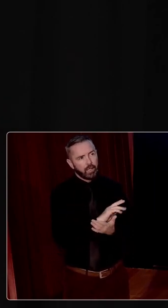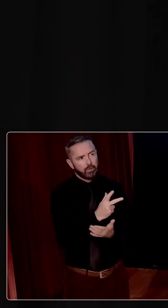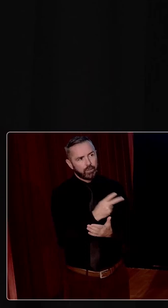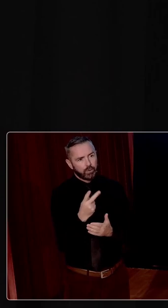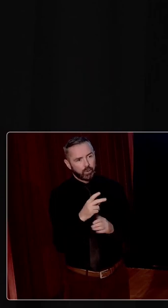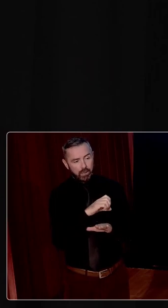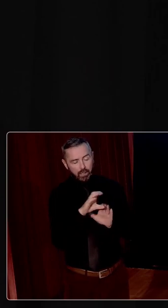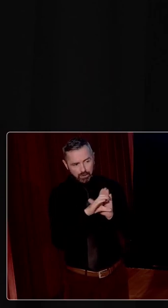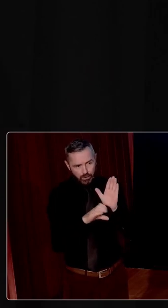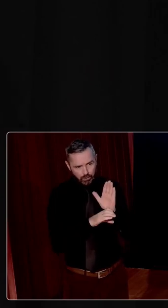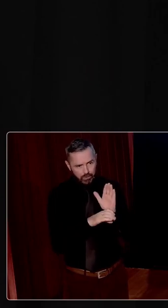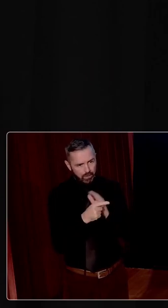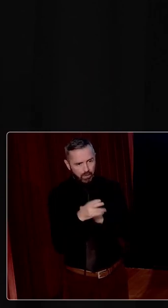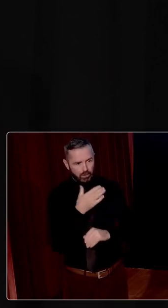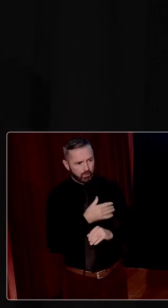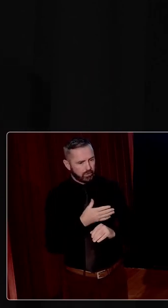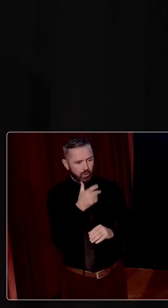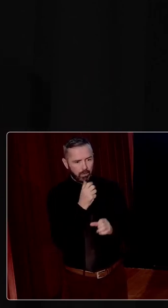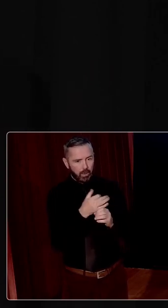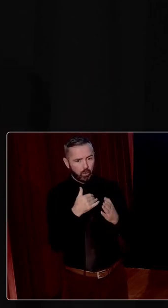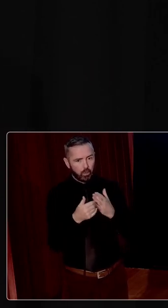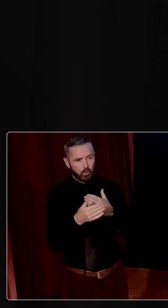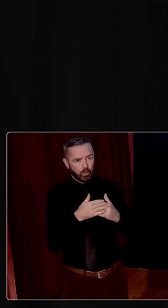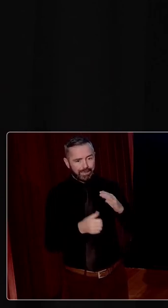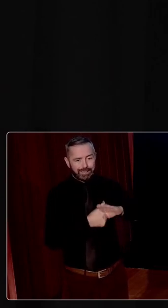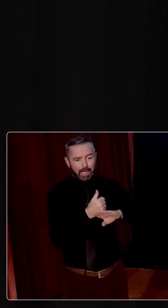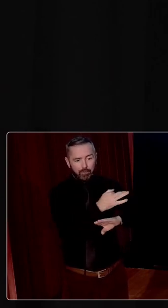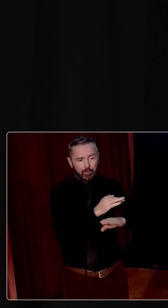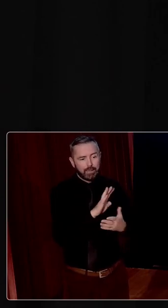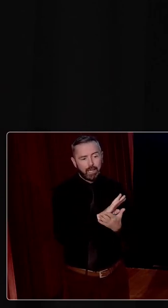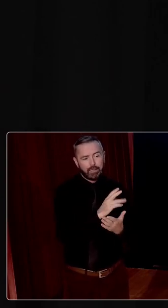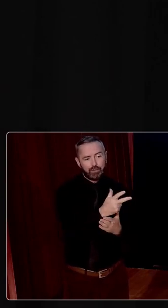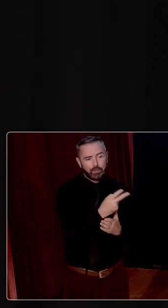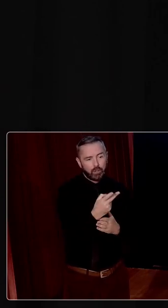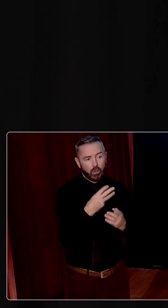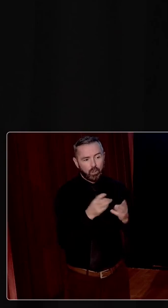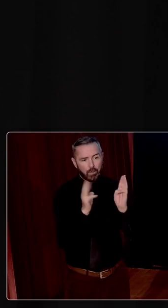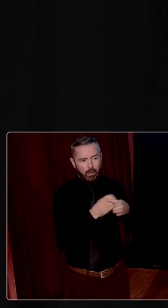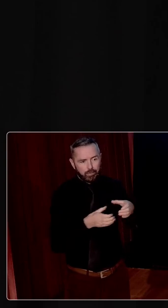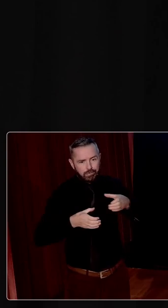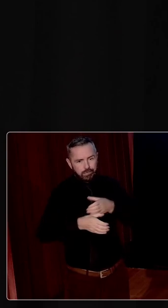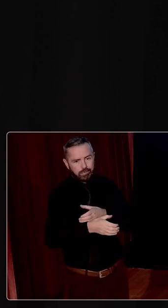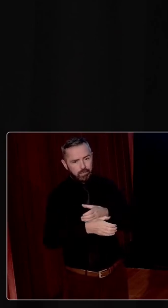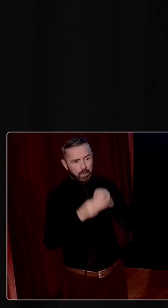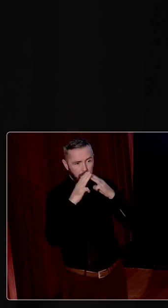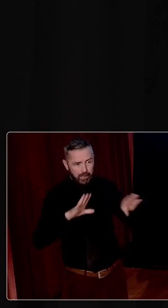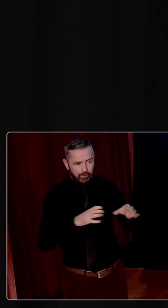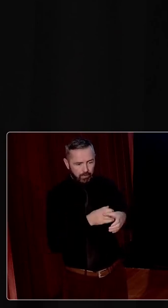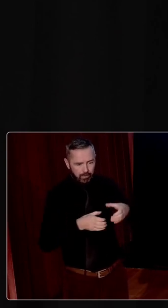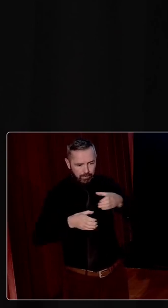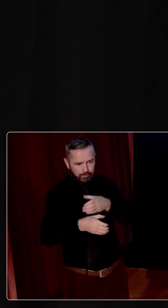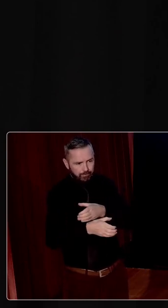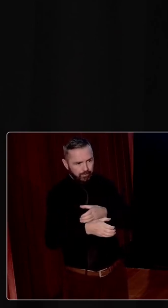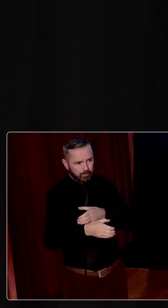the values that had been established since 1932 or since the change of power. The peaceful change of power, which